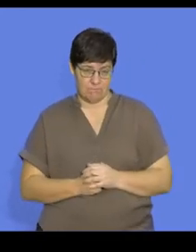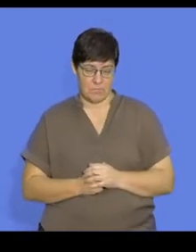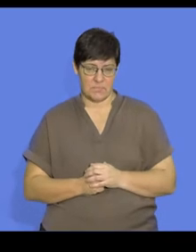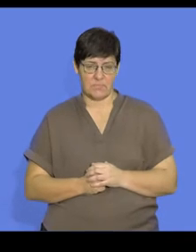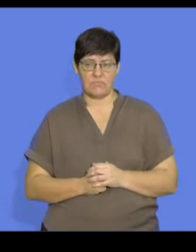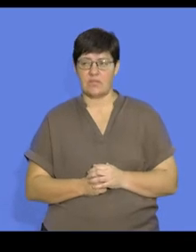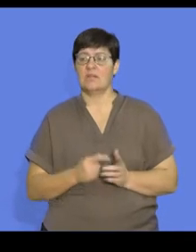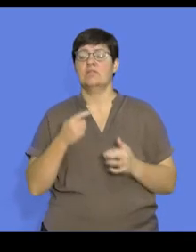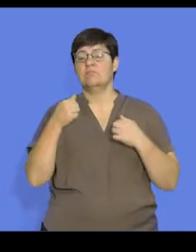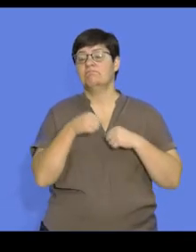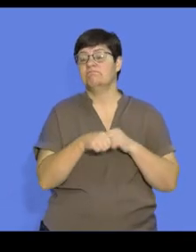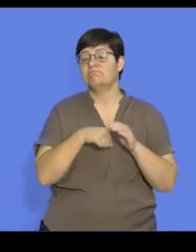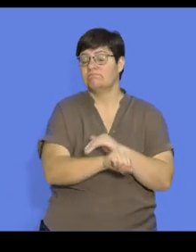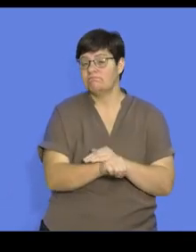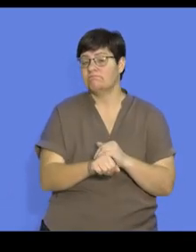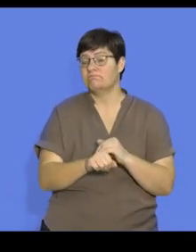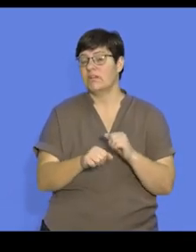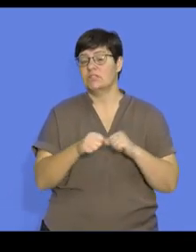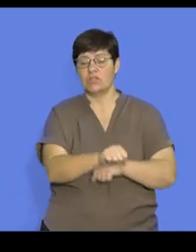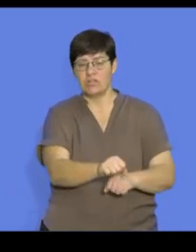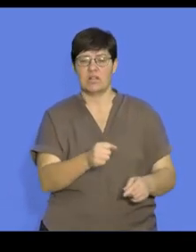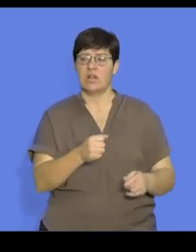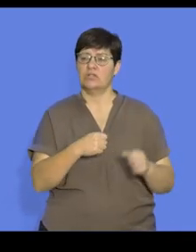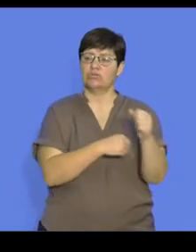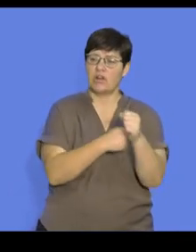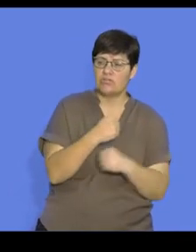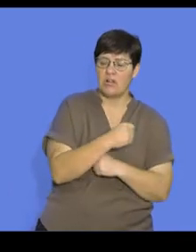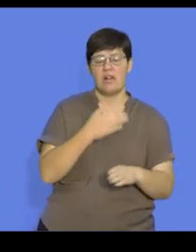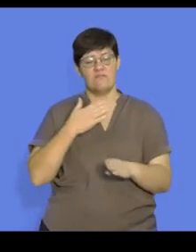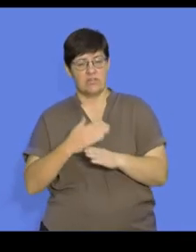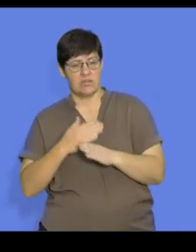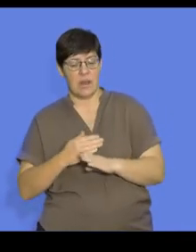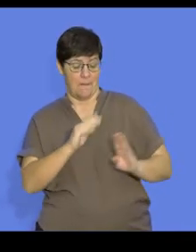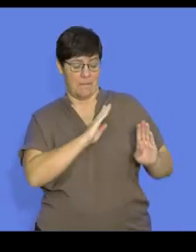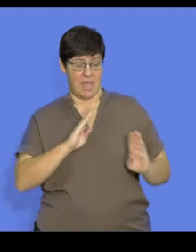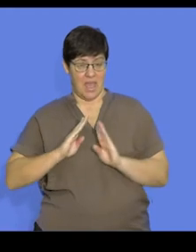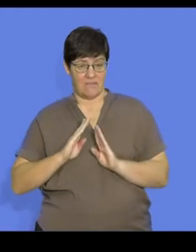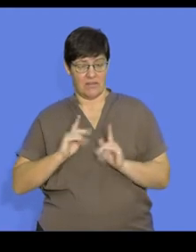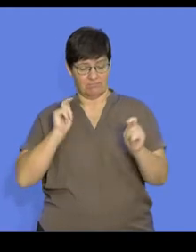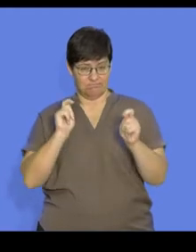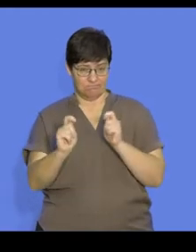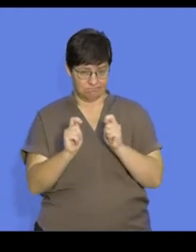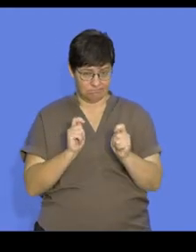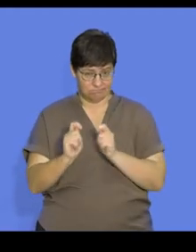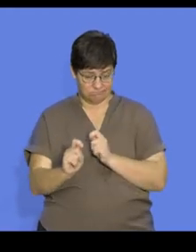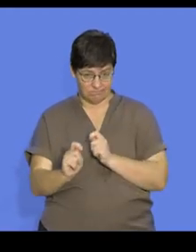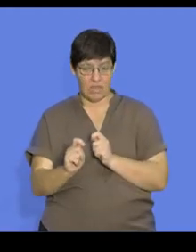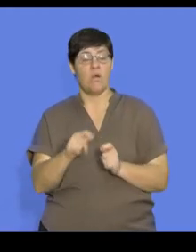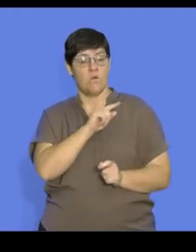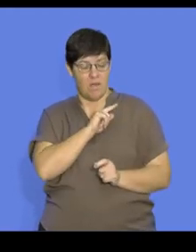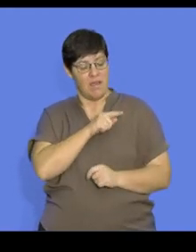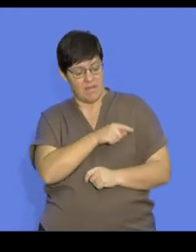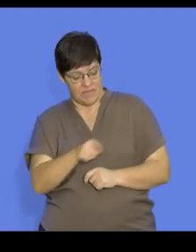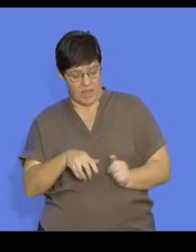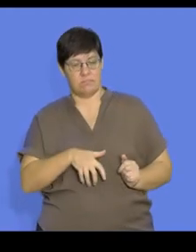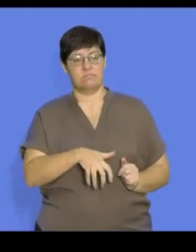Reproductive strategies are structural, functional, and behavior adaptations that increase the chances